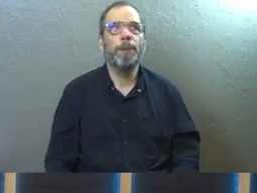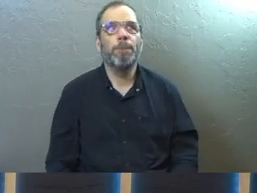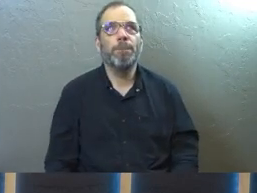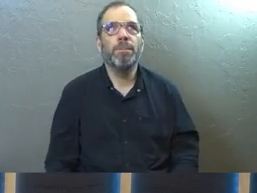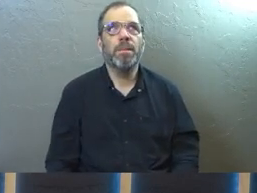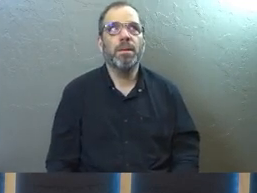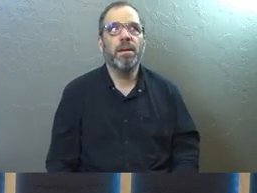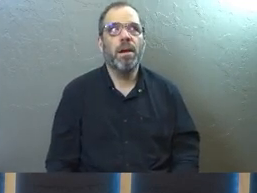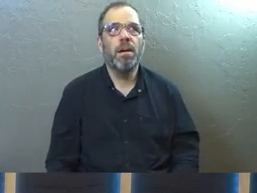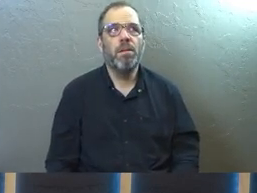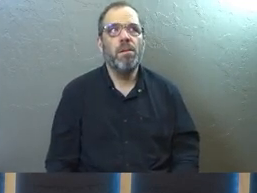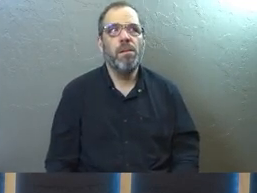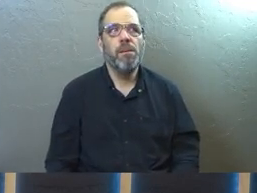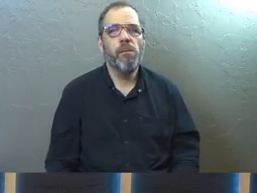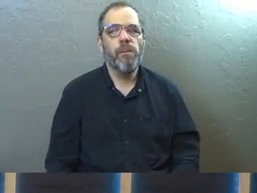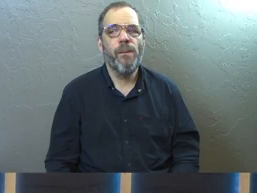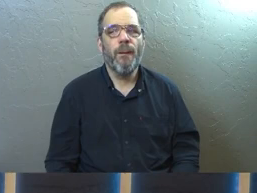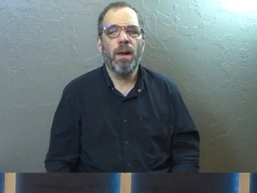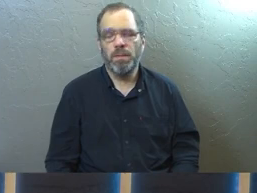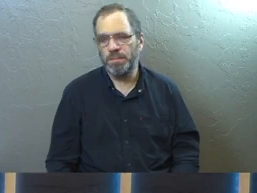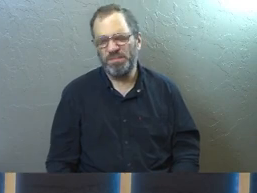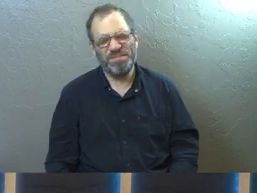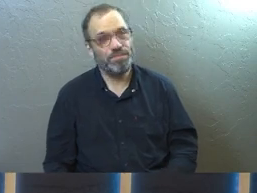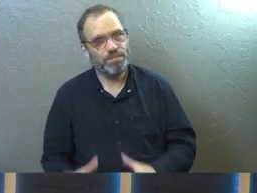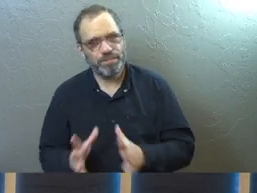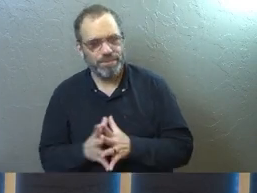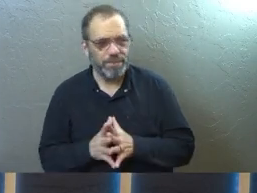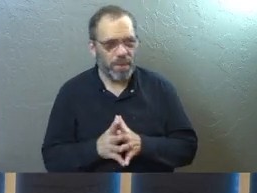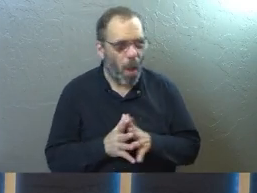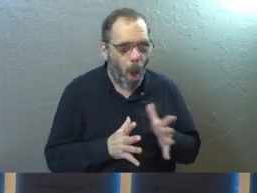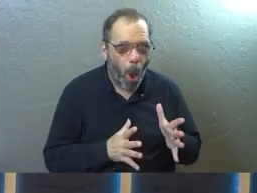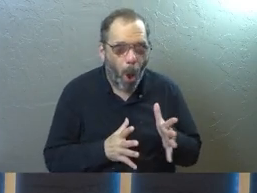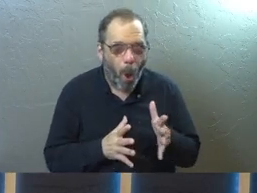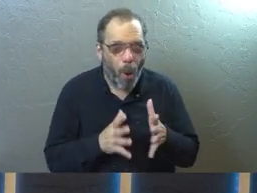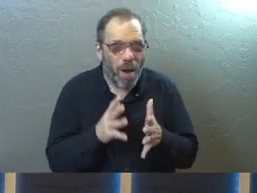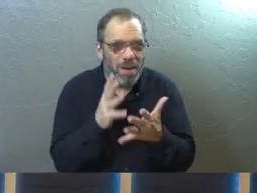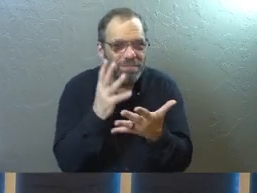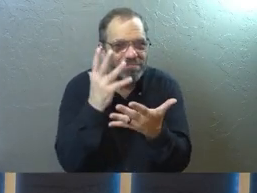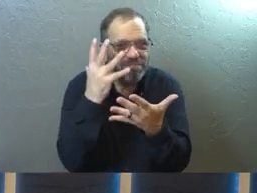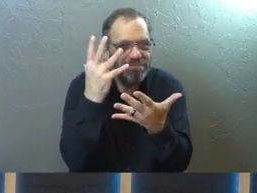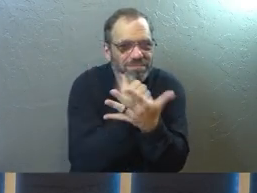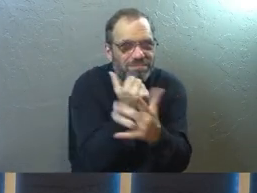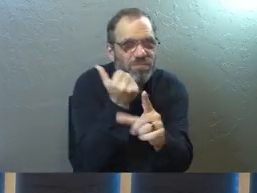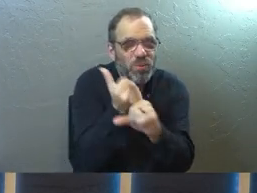But there is this subtle thing of go and get for yourself.